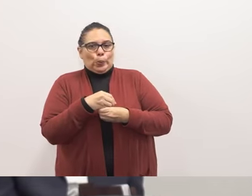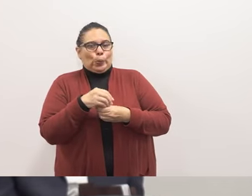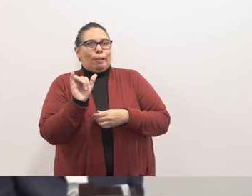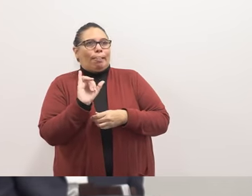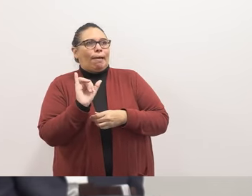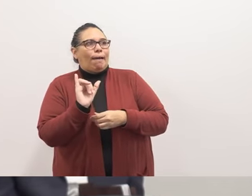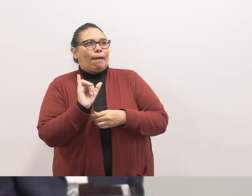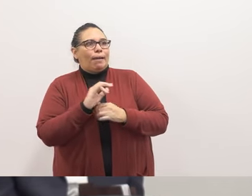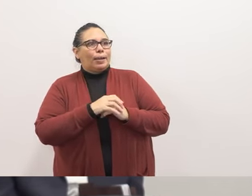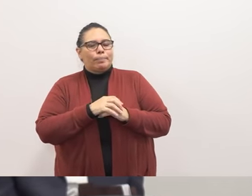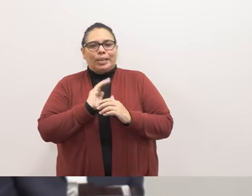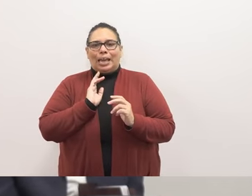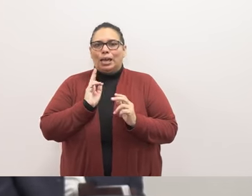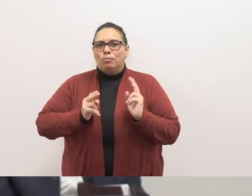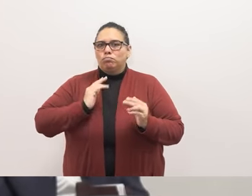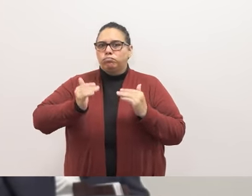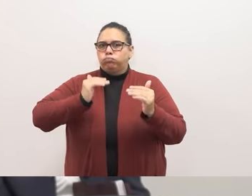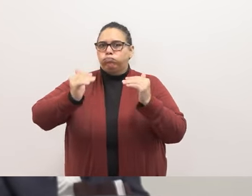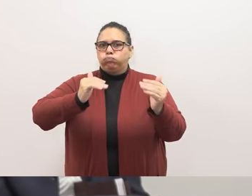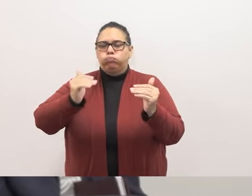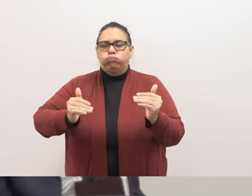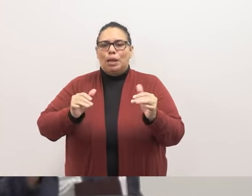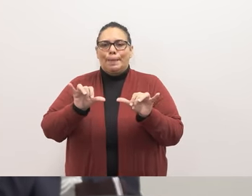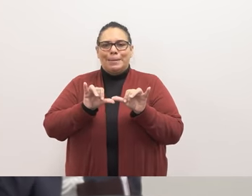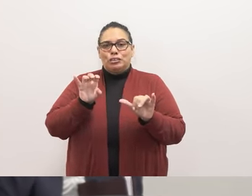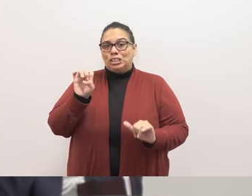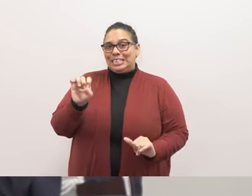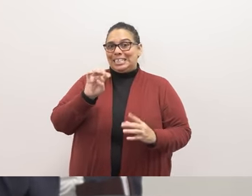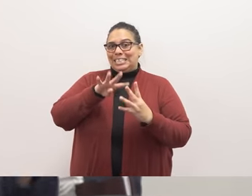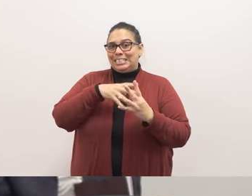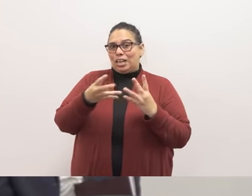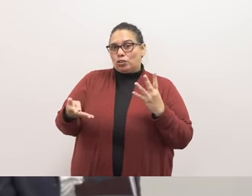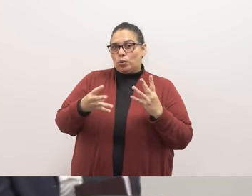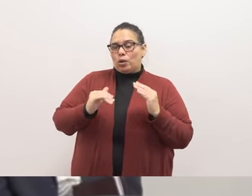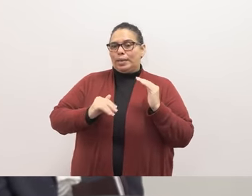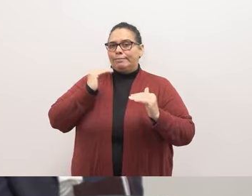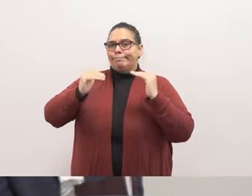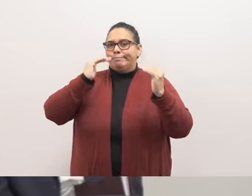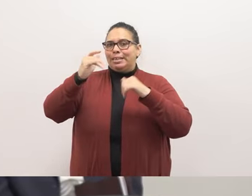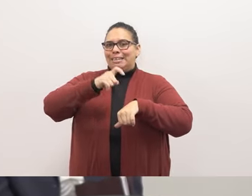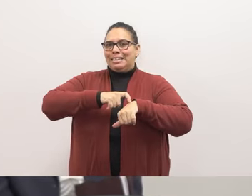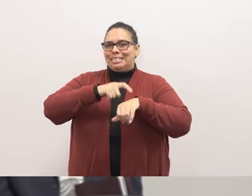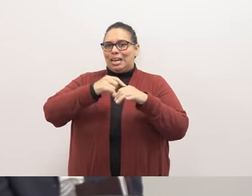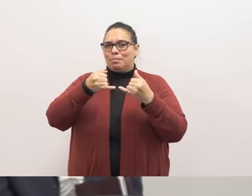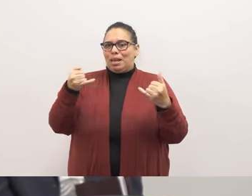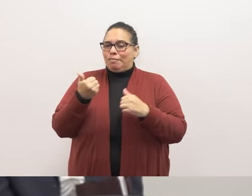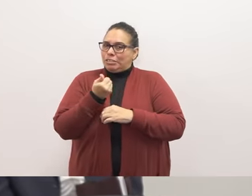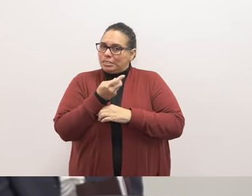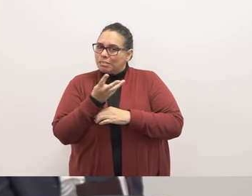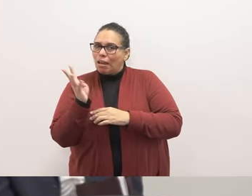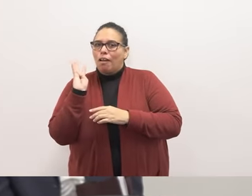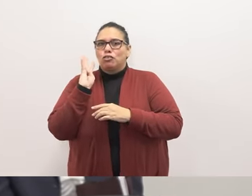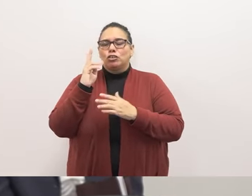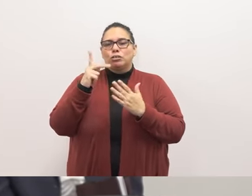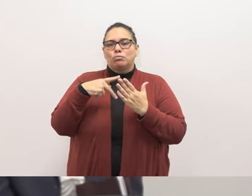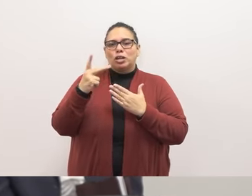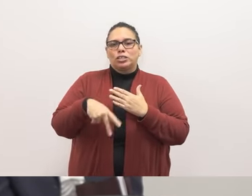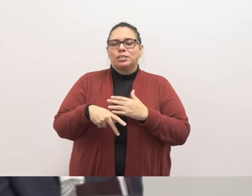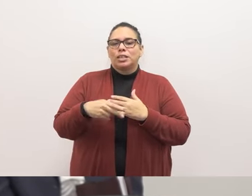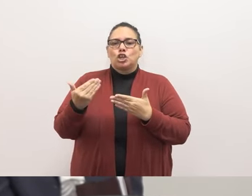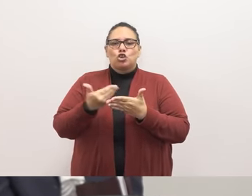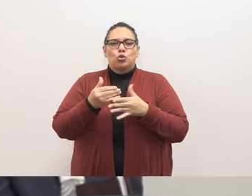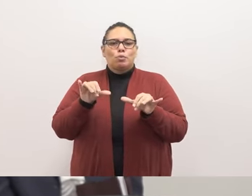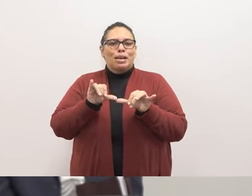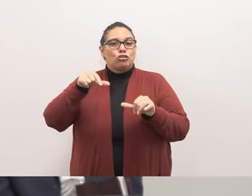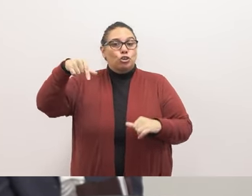our expedited and accelerated measure e schedules where we've accelerated that timeline for several projects new measure q projects